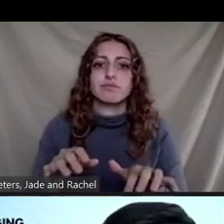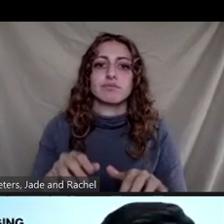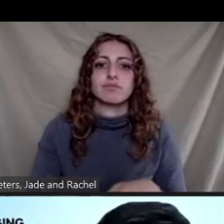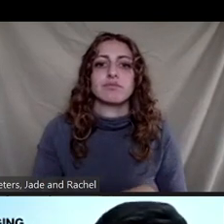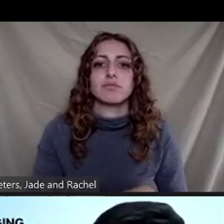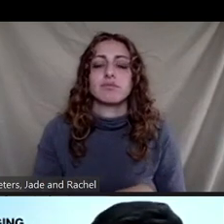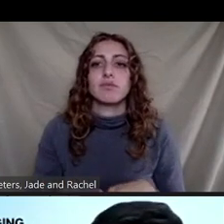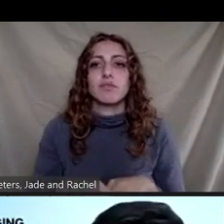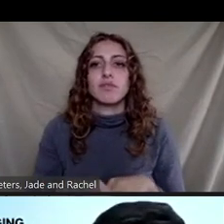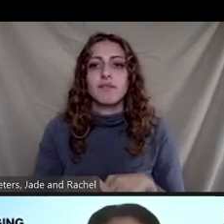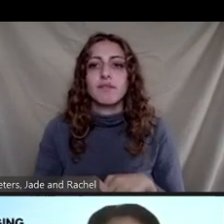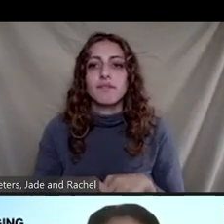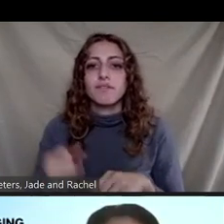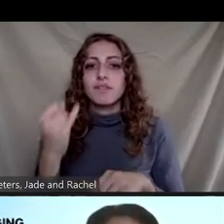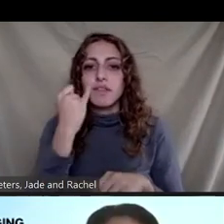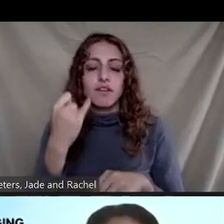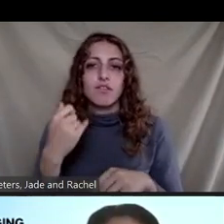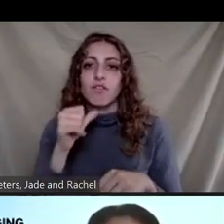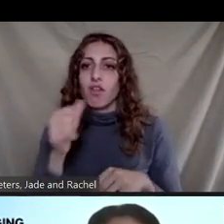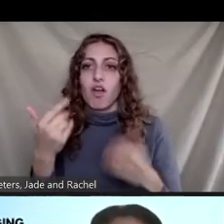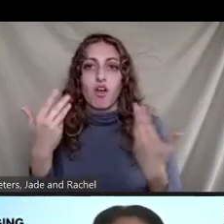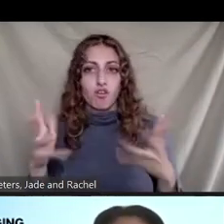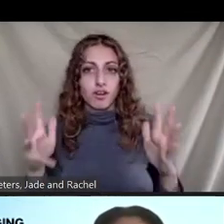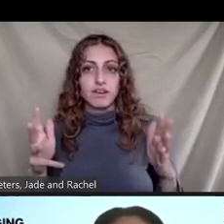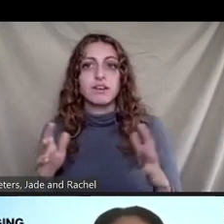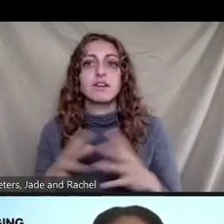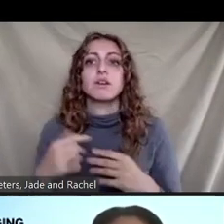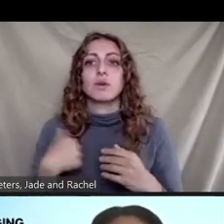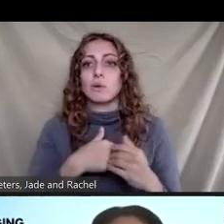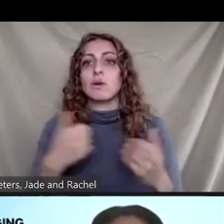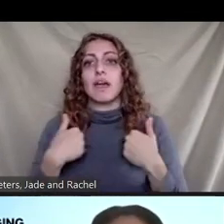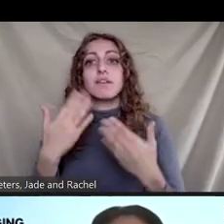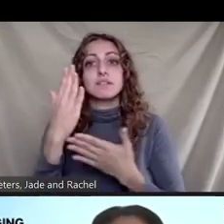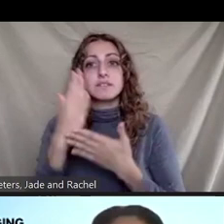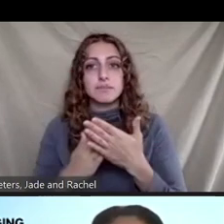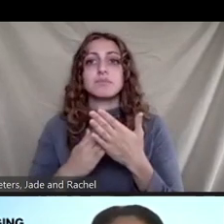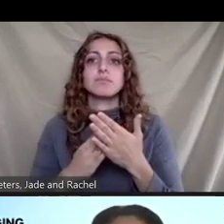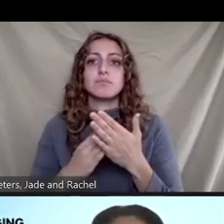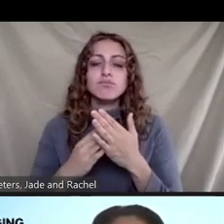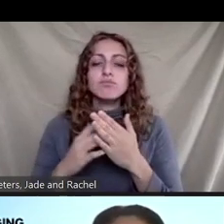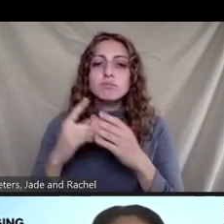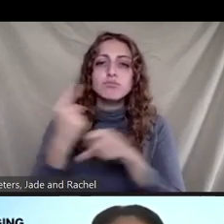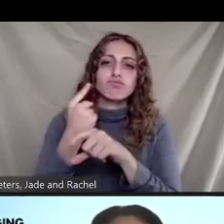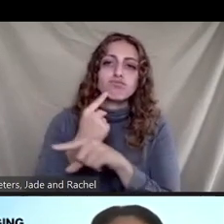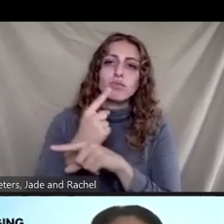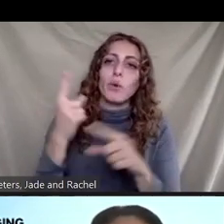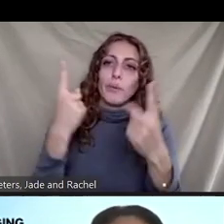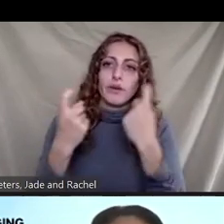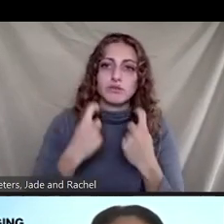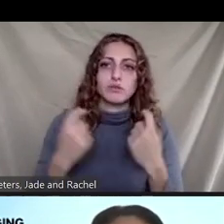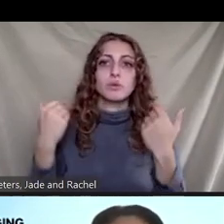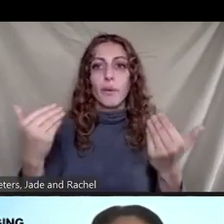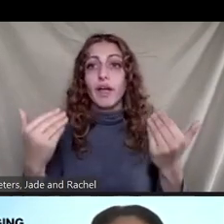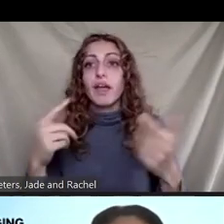of your panel if you have not already uh we have some standard questions we ask each session uh that we'll start with and then we'll get